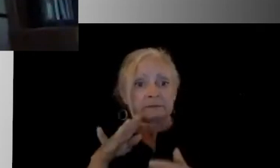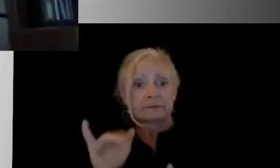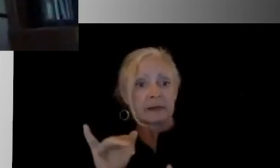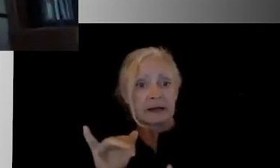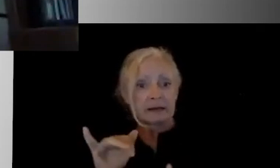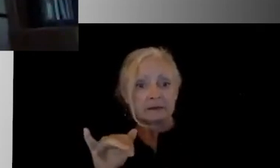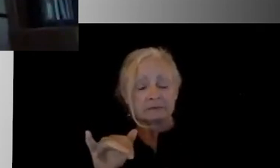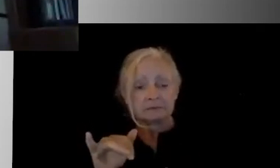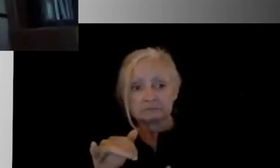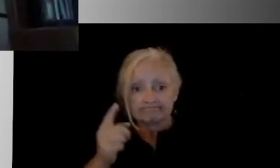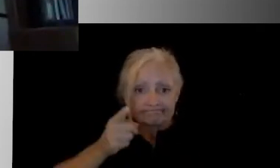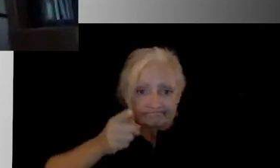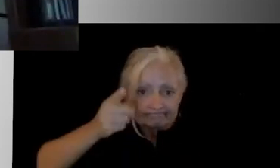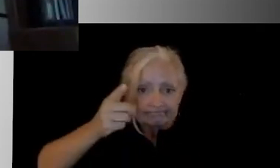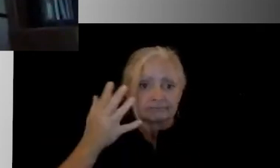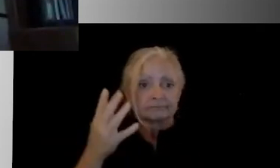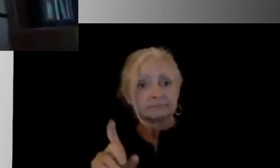on you to make sure the building's open?